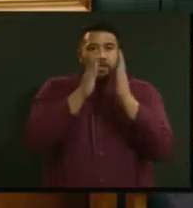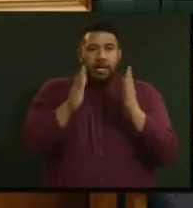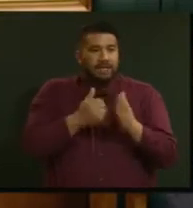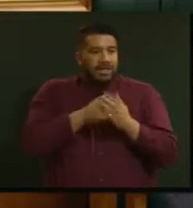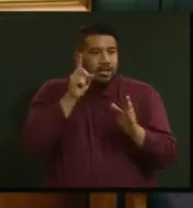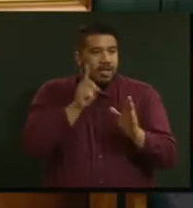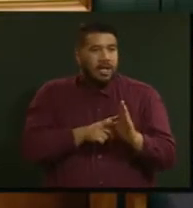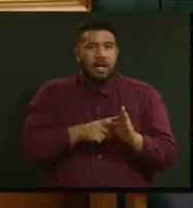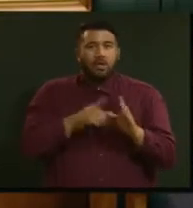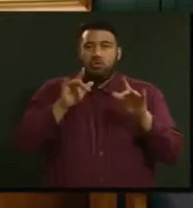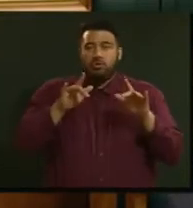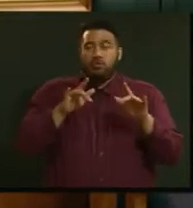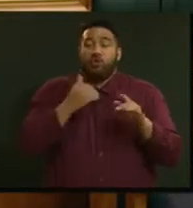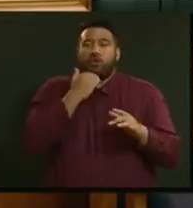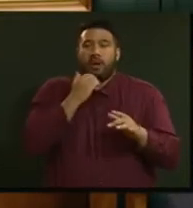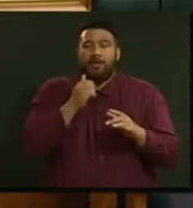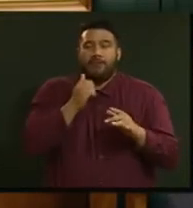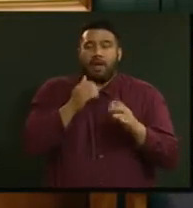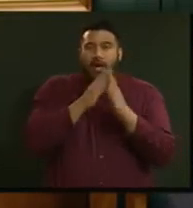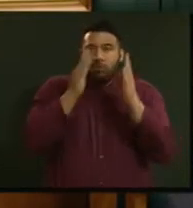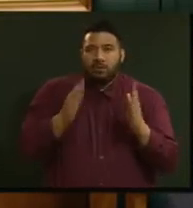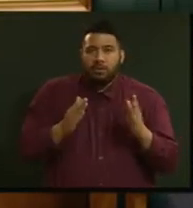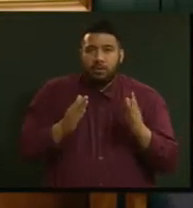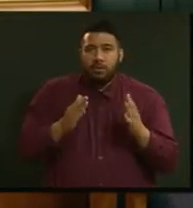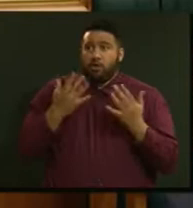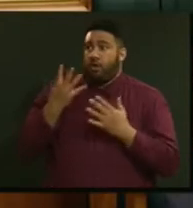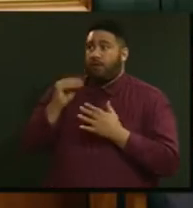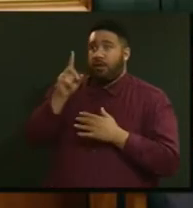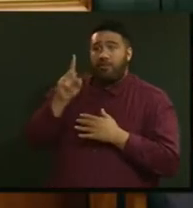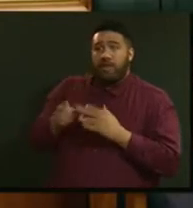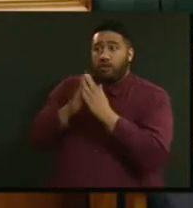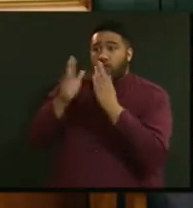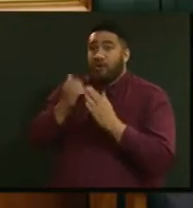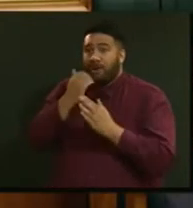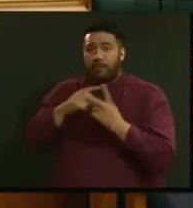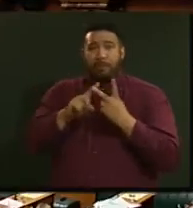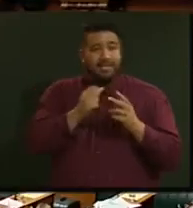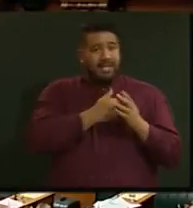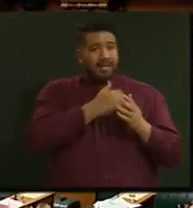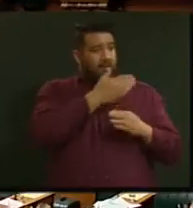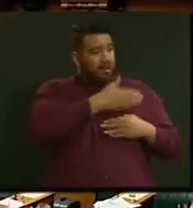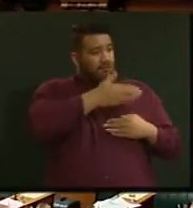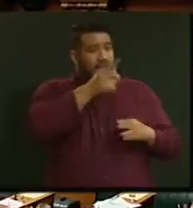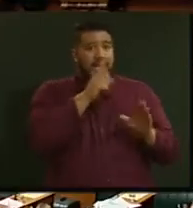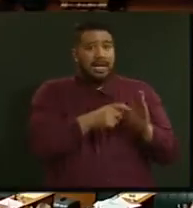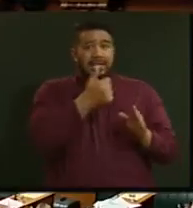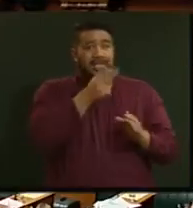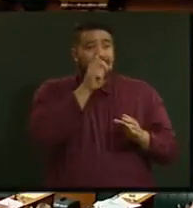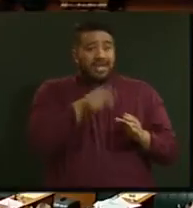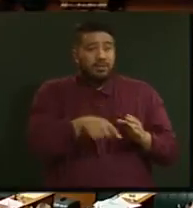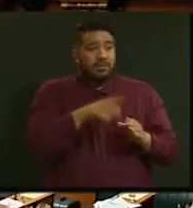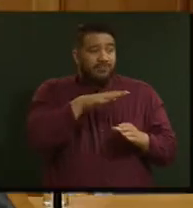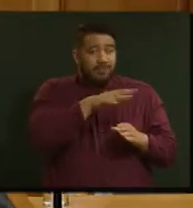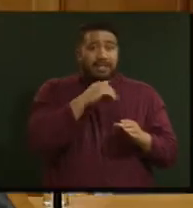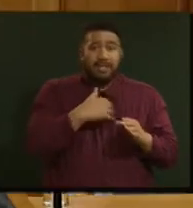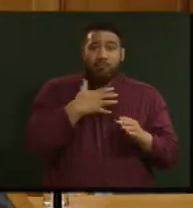on top of the 40,000 home deficit that is built up on his watch. Mr Speaker. The Honourable Dr